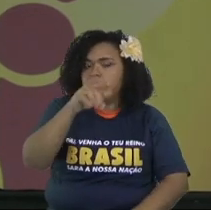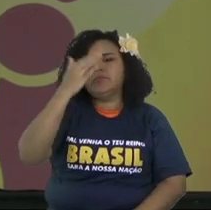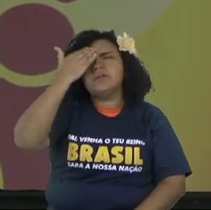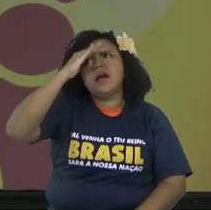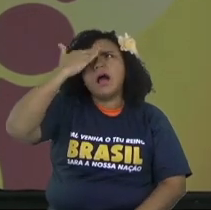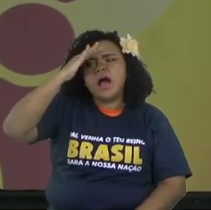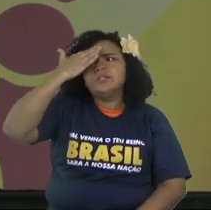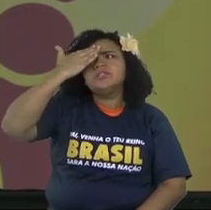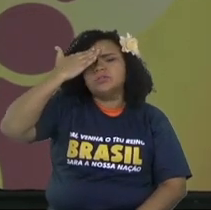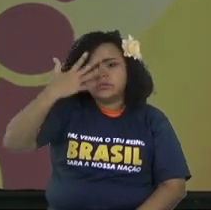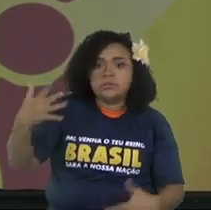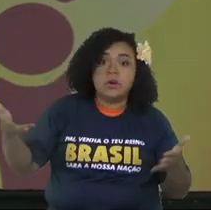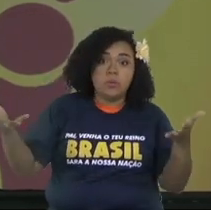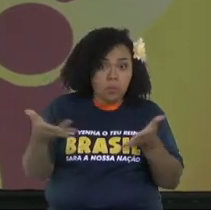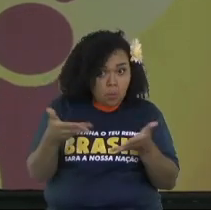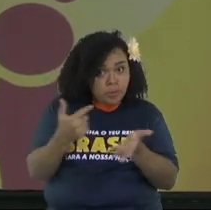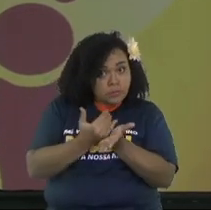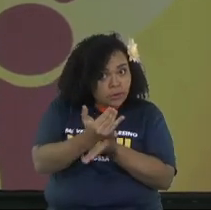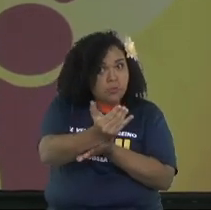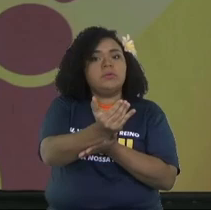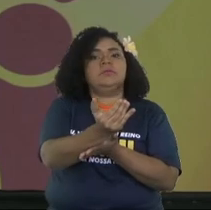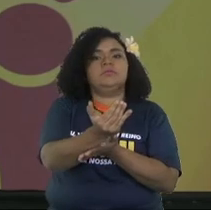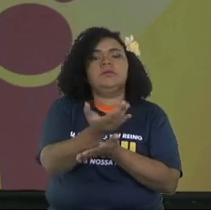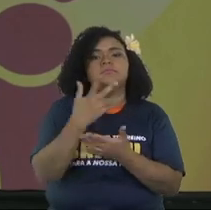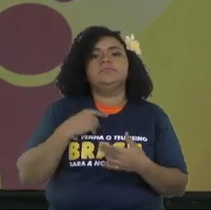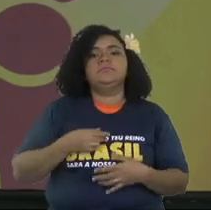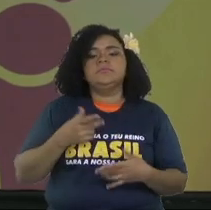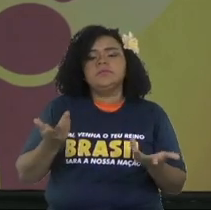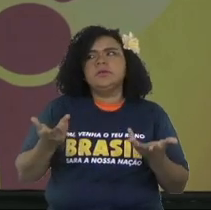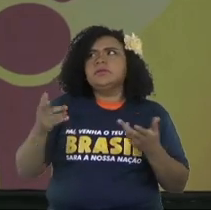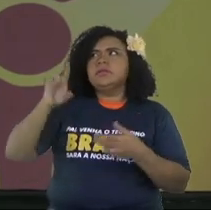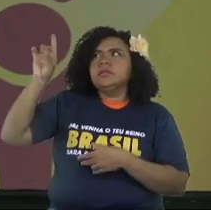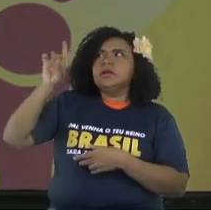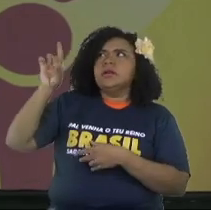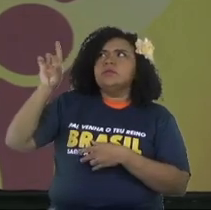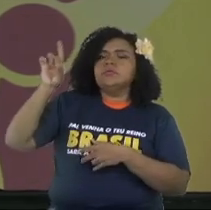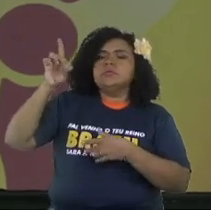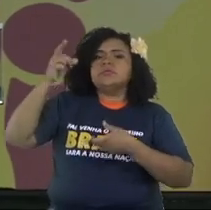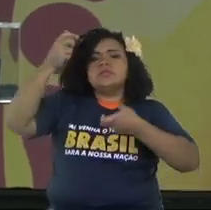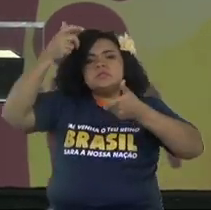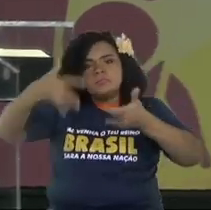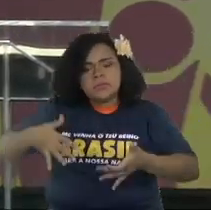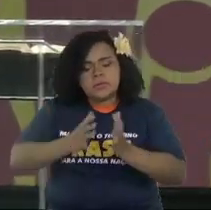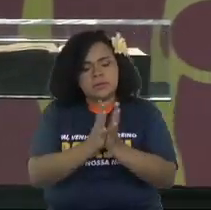to start at the conditions that God requires to prepare you.